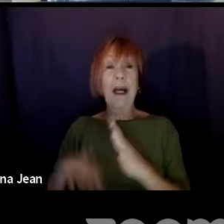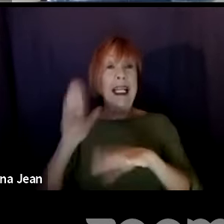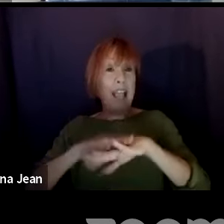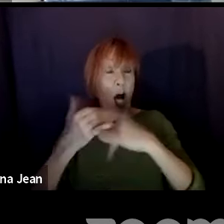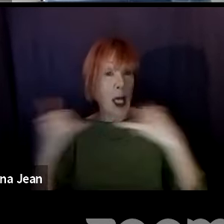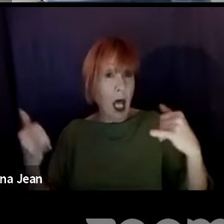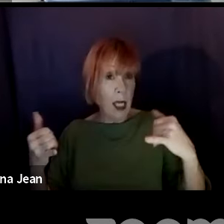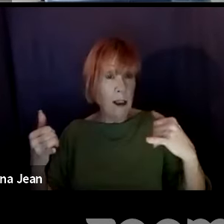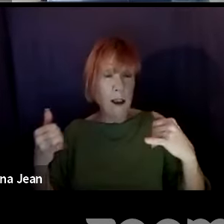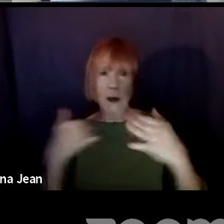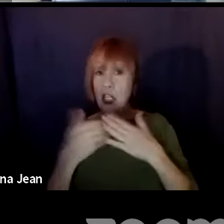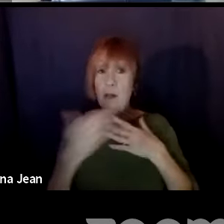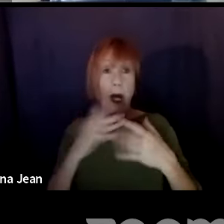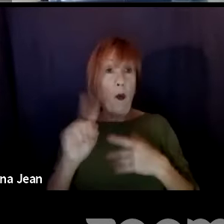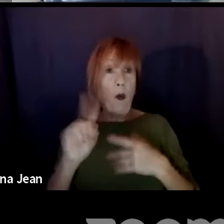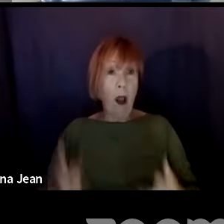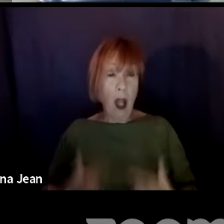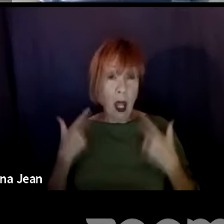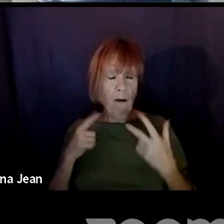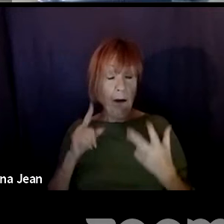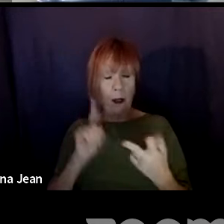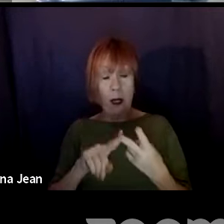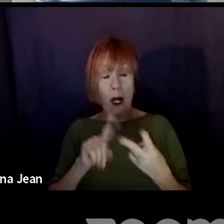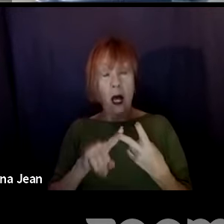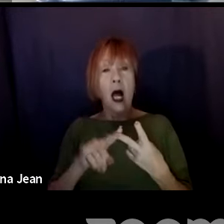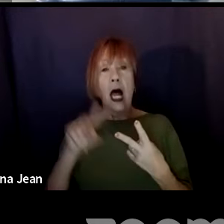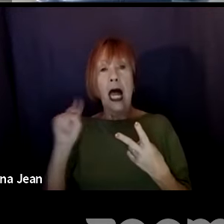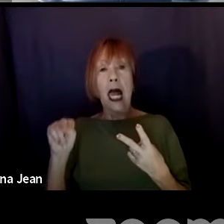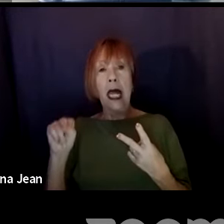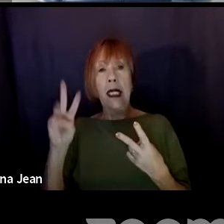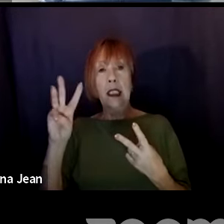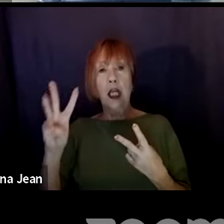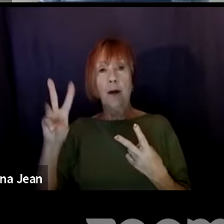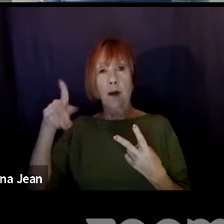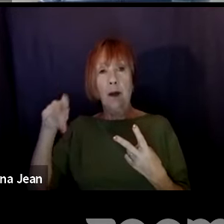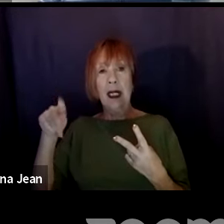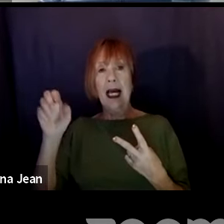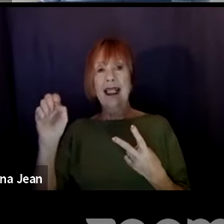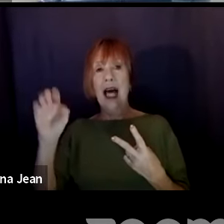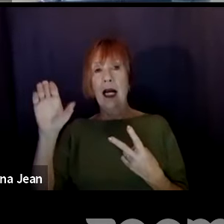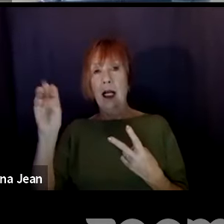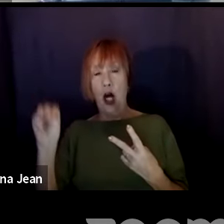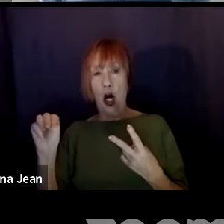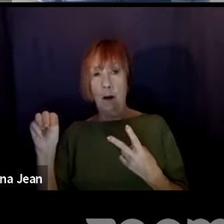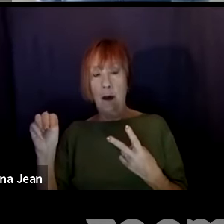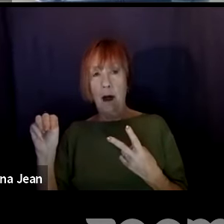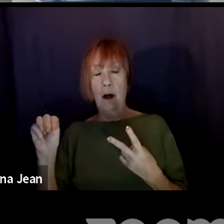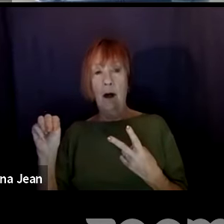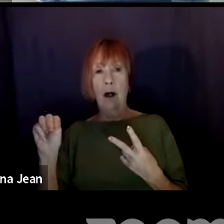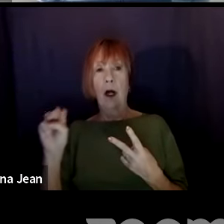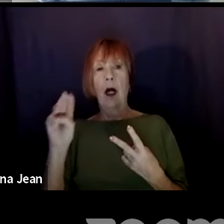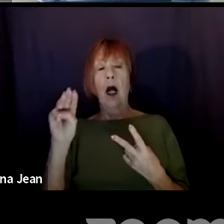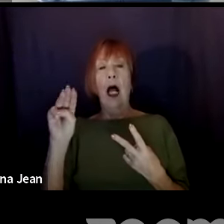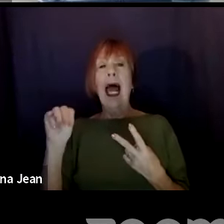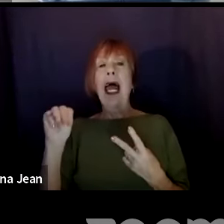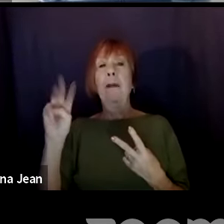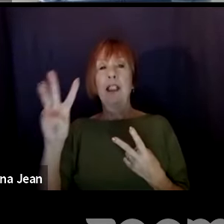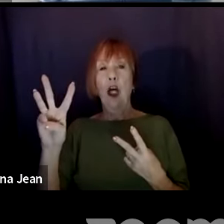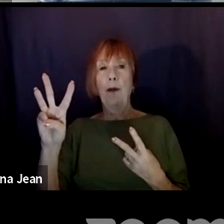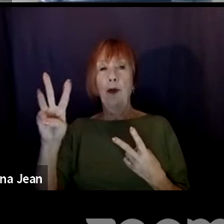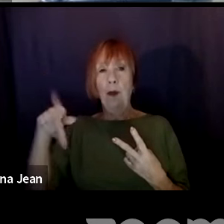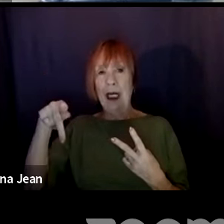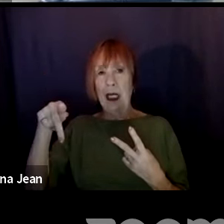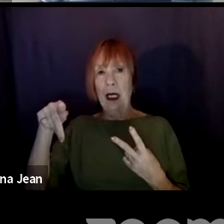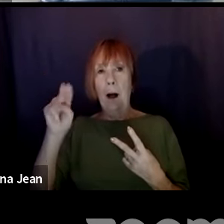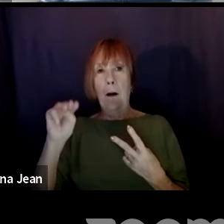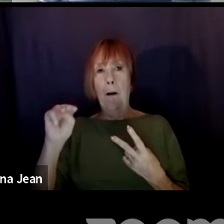good resource would be the mwp.com Library of Writers. That's Michael Wiese Productions. They've